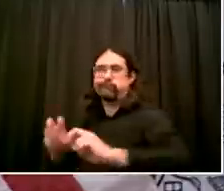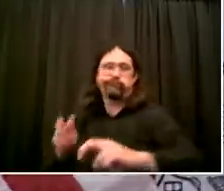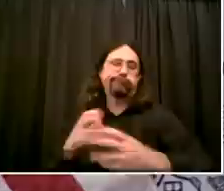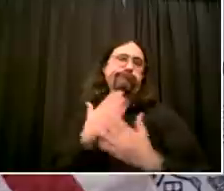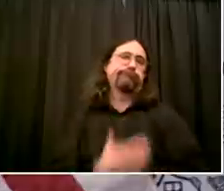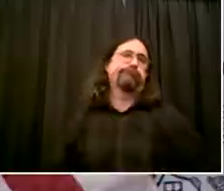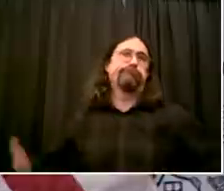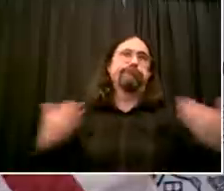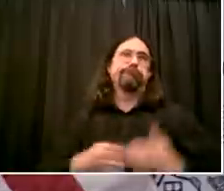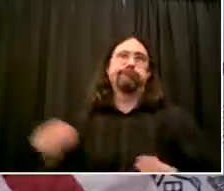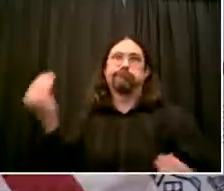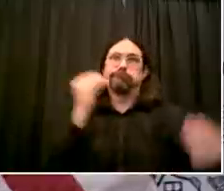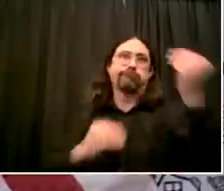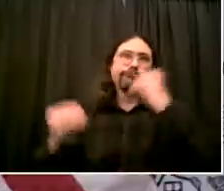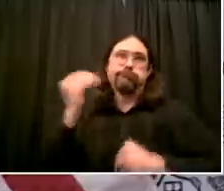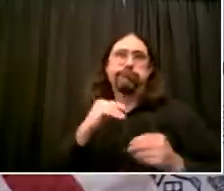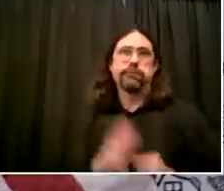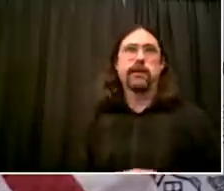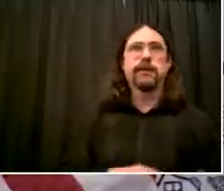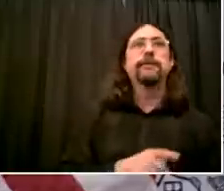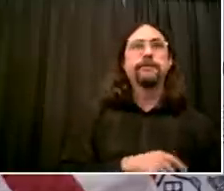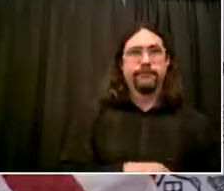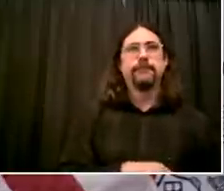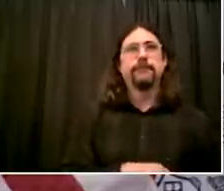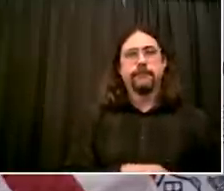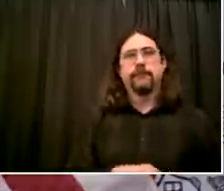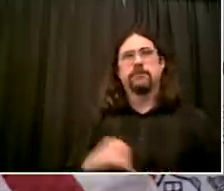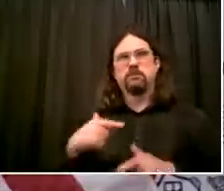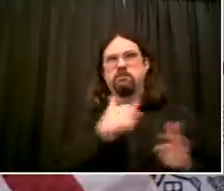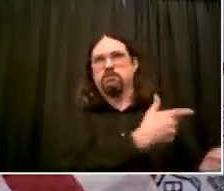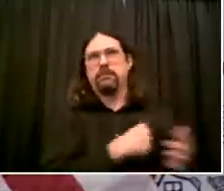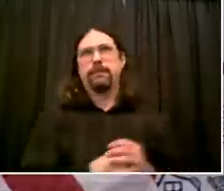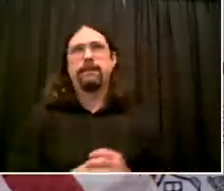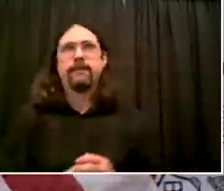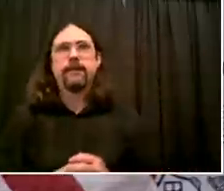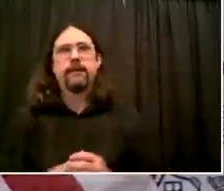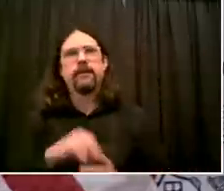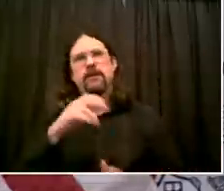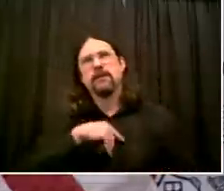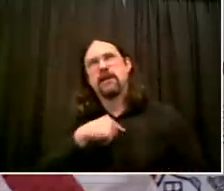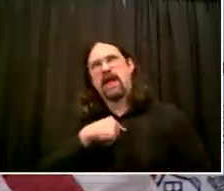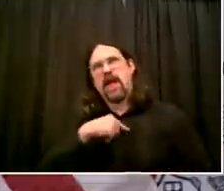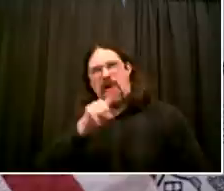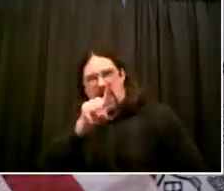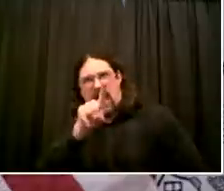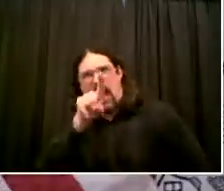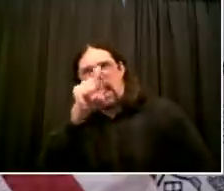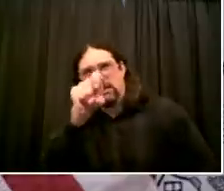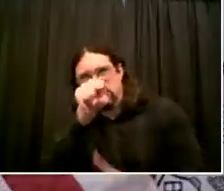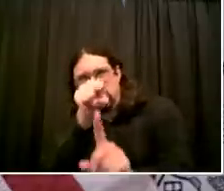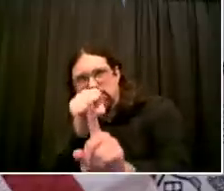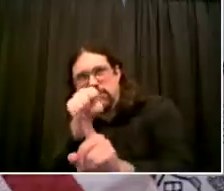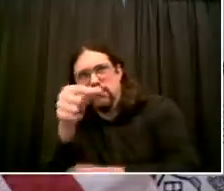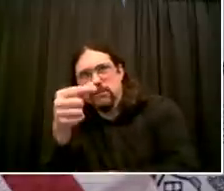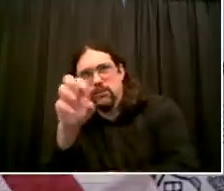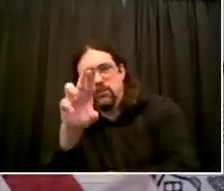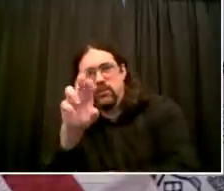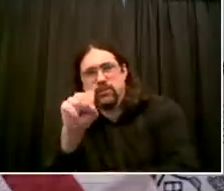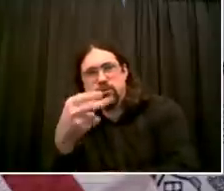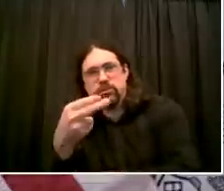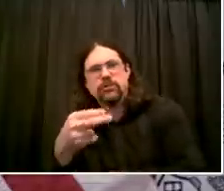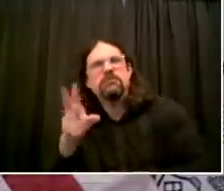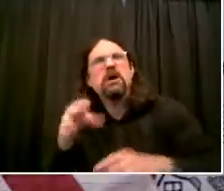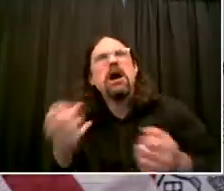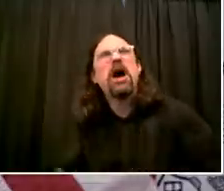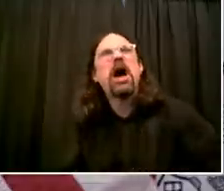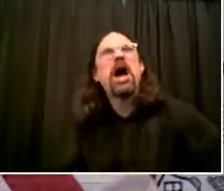Well, depends on if you mean free car storage, but it's about three million, if I'm not mistaken, Mayor. Gersh, he got it. I'm impressed. I've